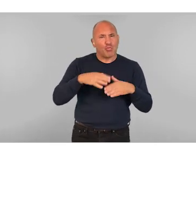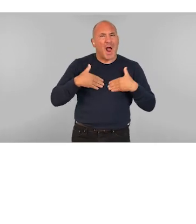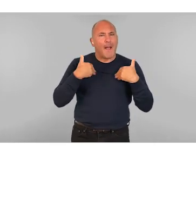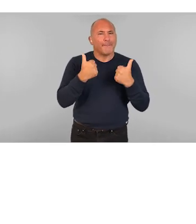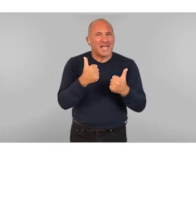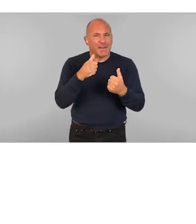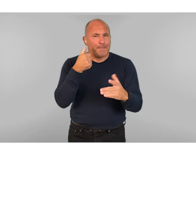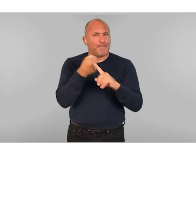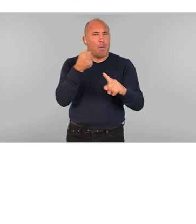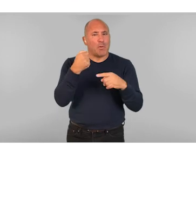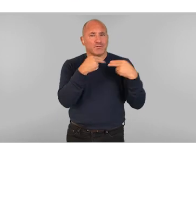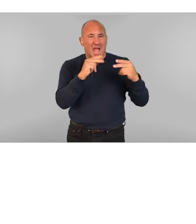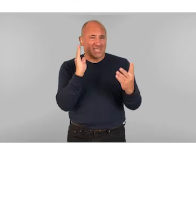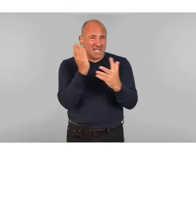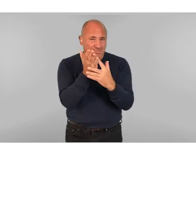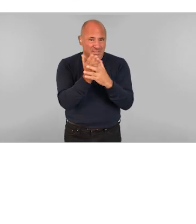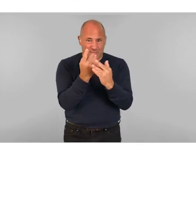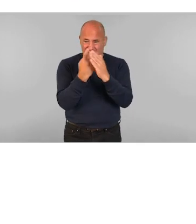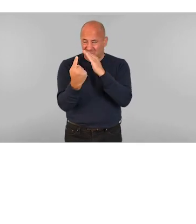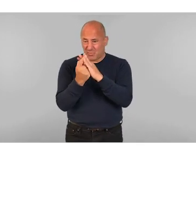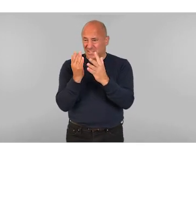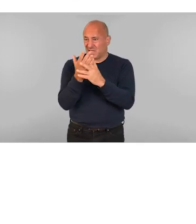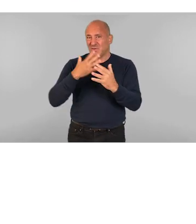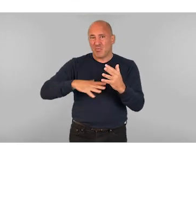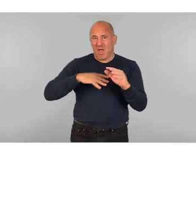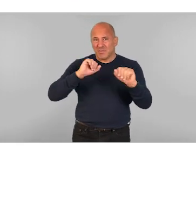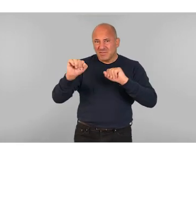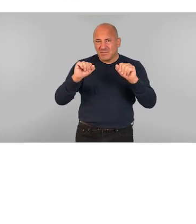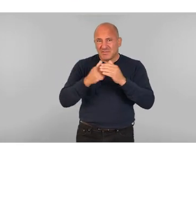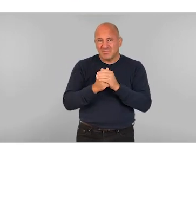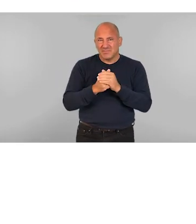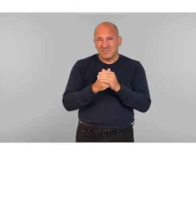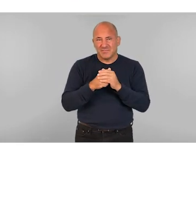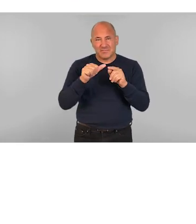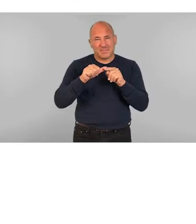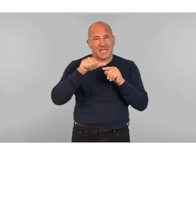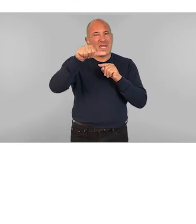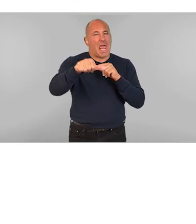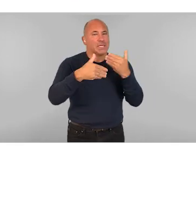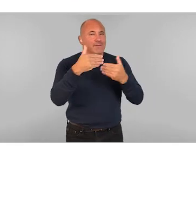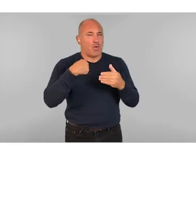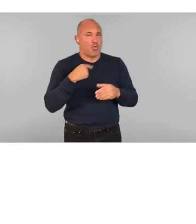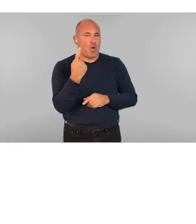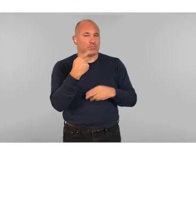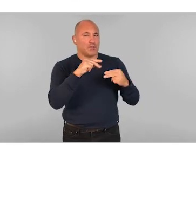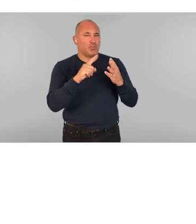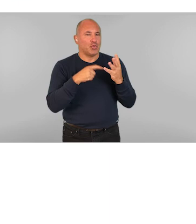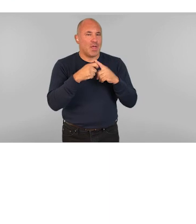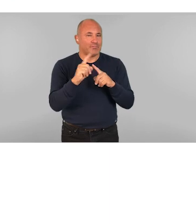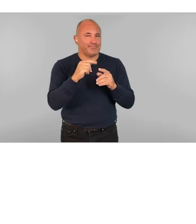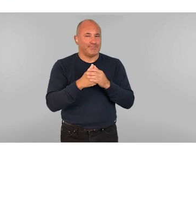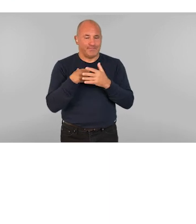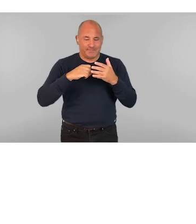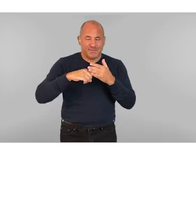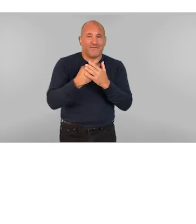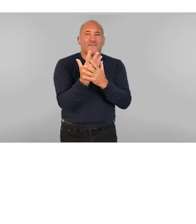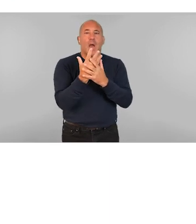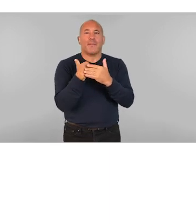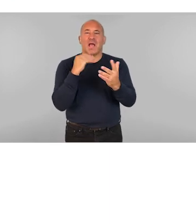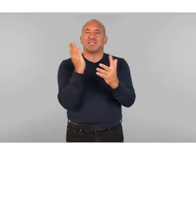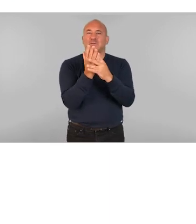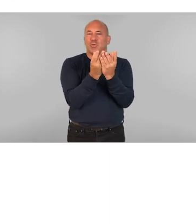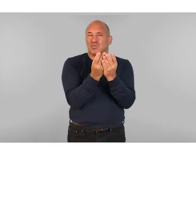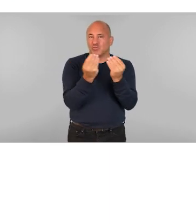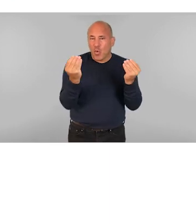accessibility for individuals with access requirements. Next steps for One Lance UK include the development of our accessible resources,